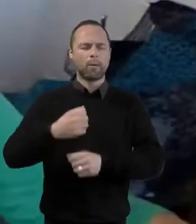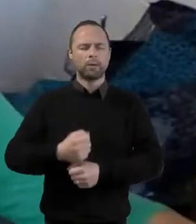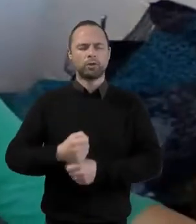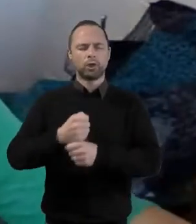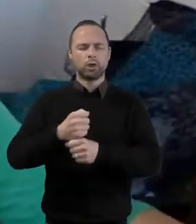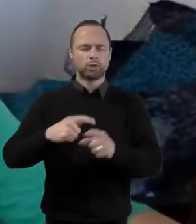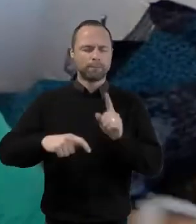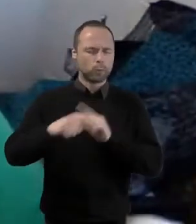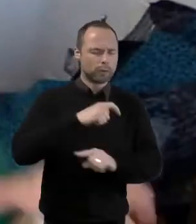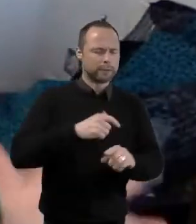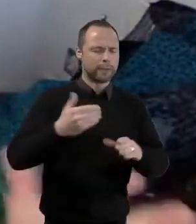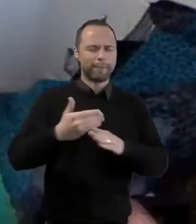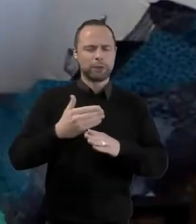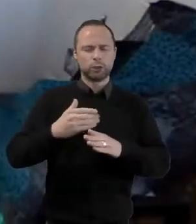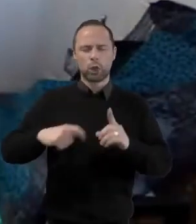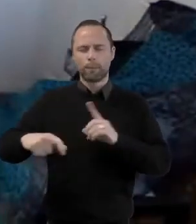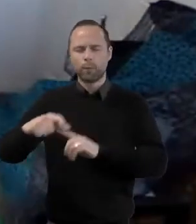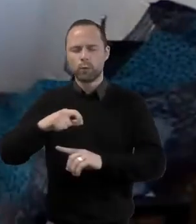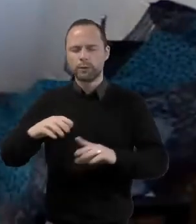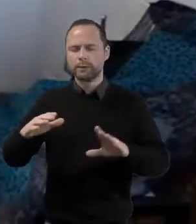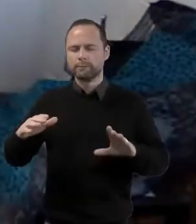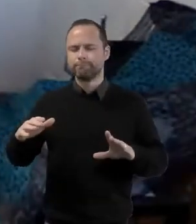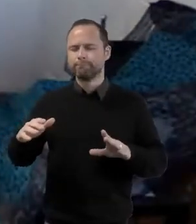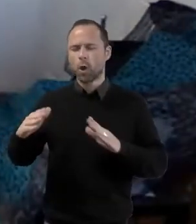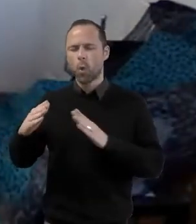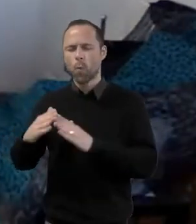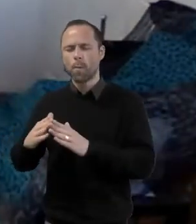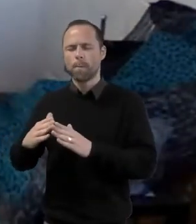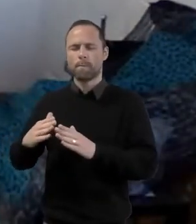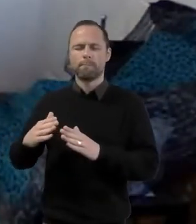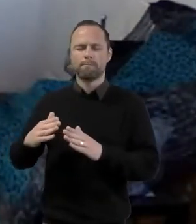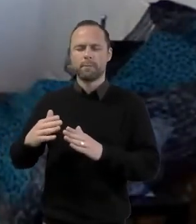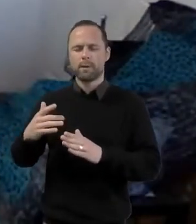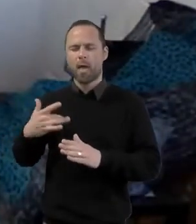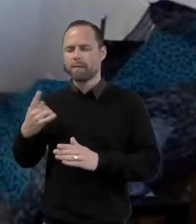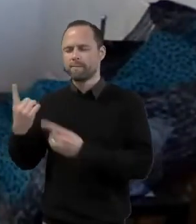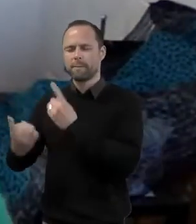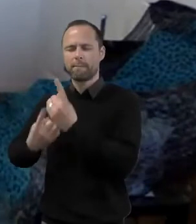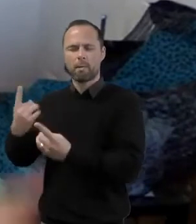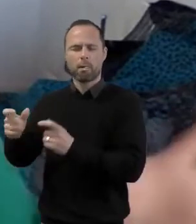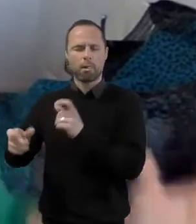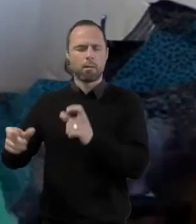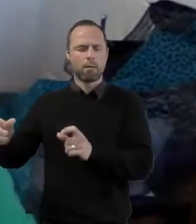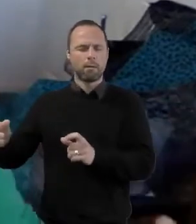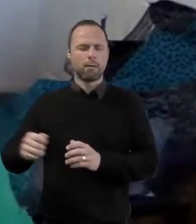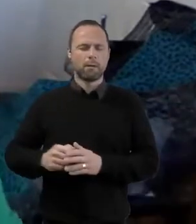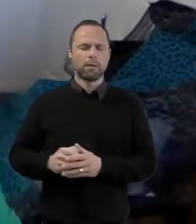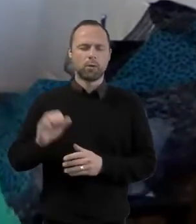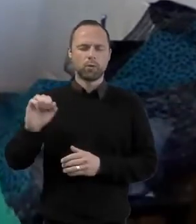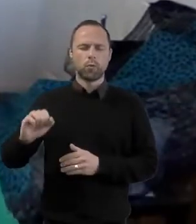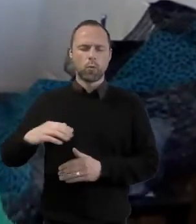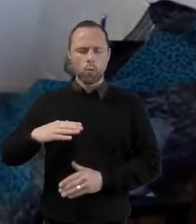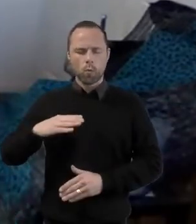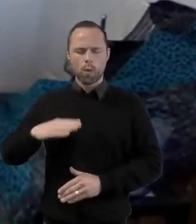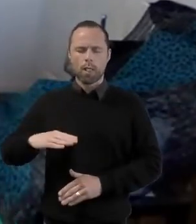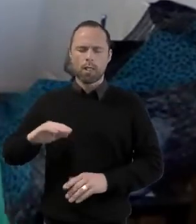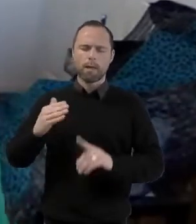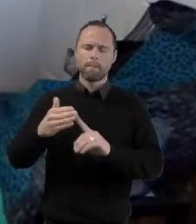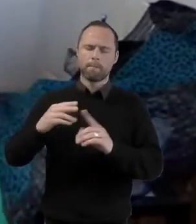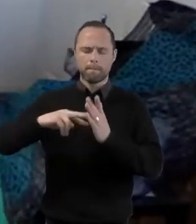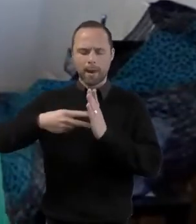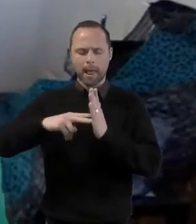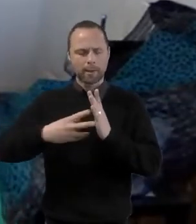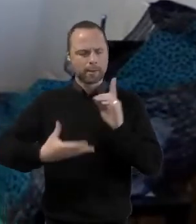missional communities and in our homes and in our individual lives. May your will be done in the